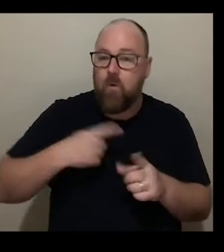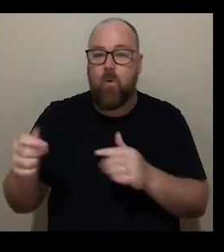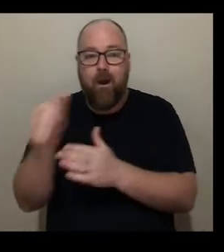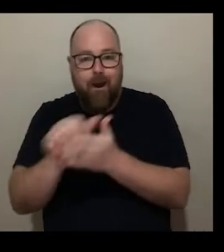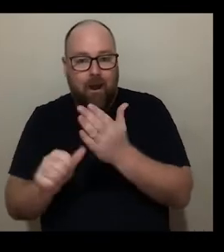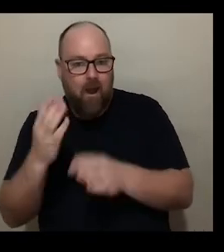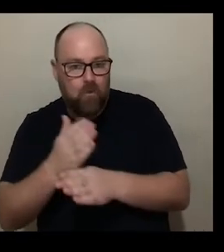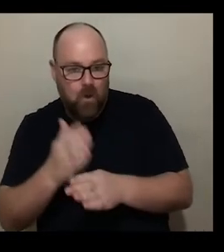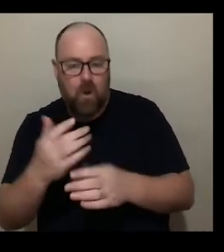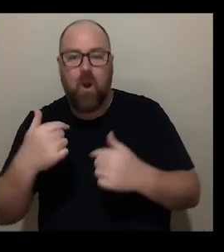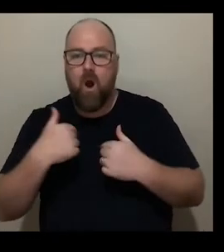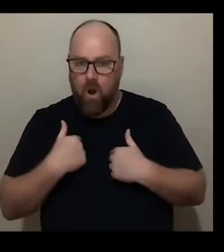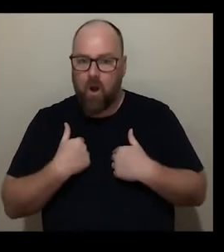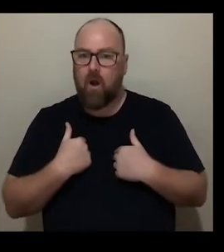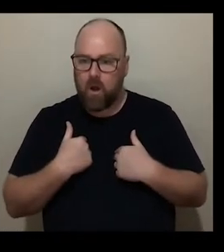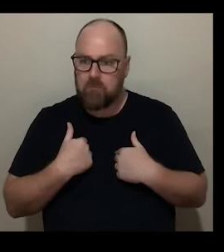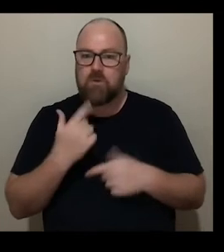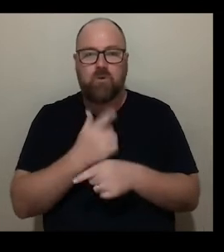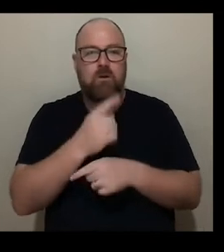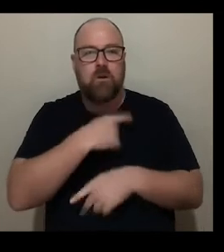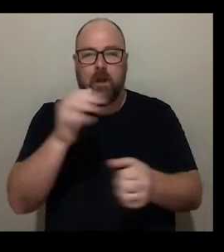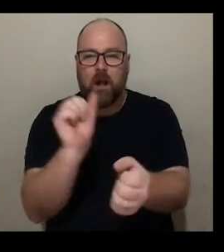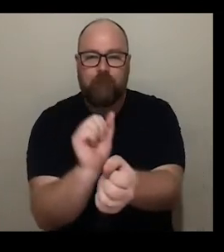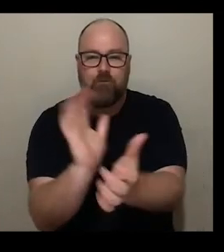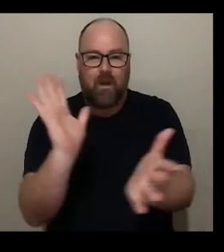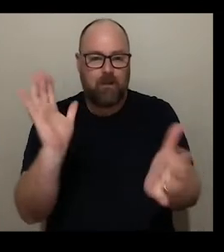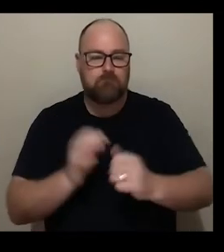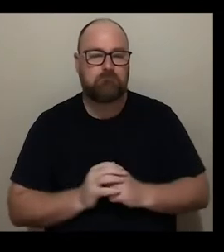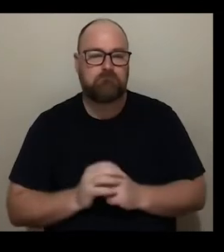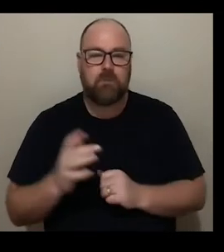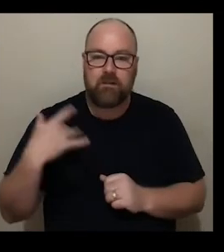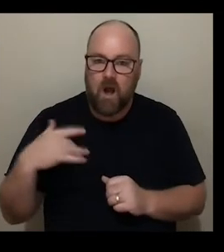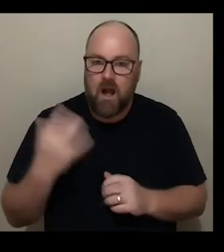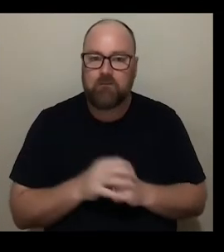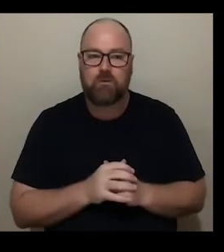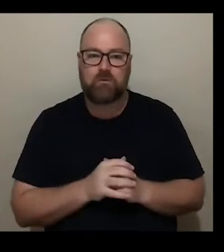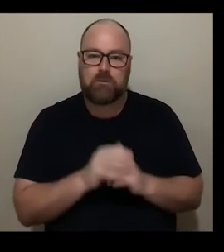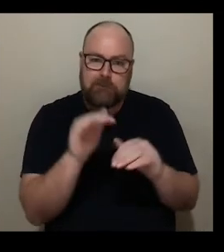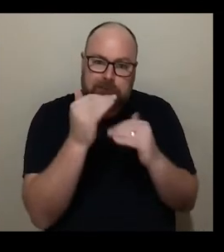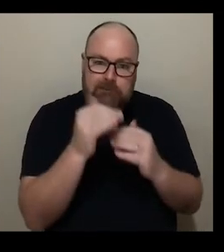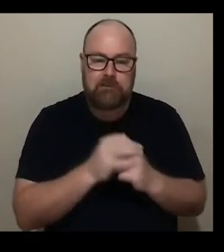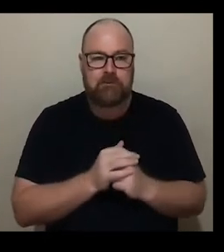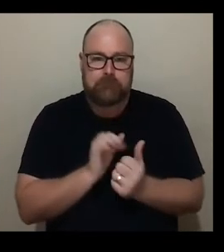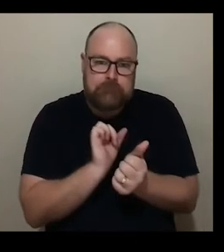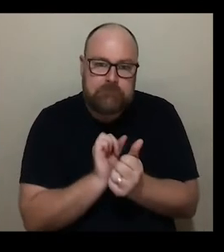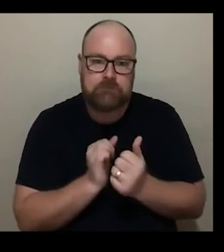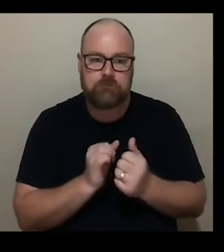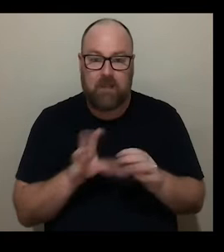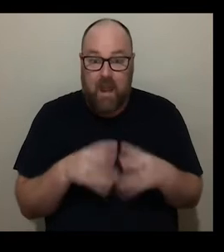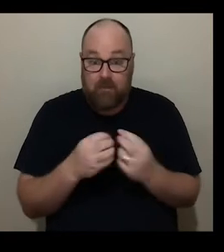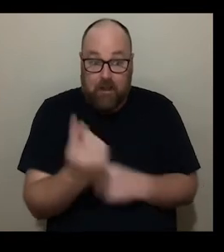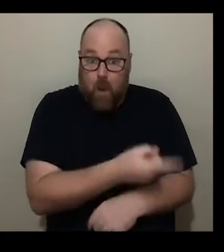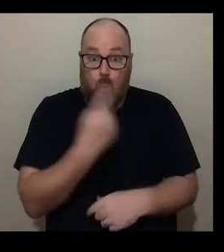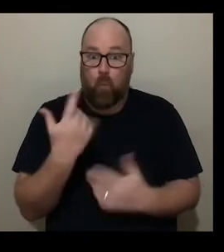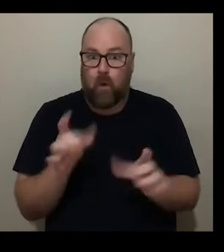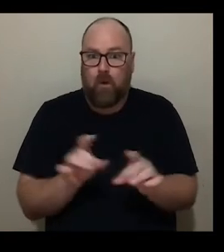I'm dealing with notions of freedom and survival constriction confinement all those things that we're all